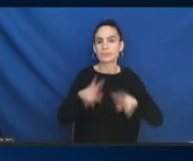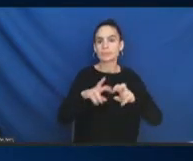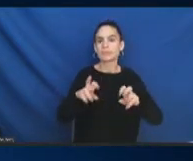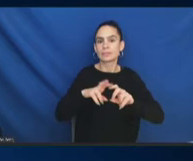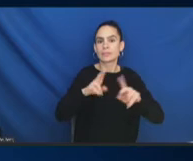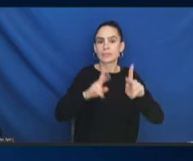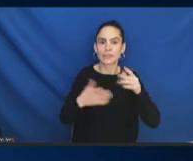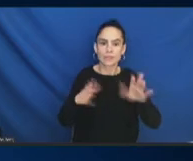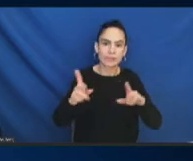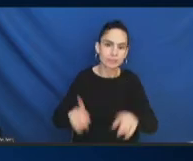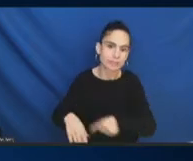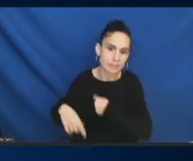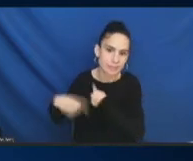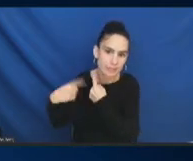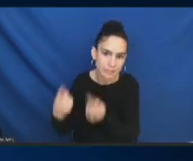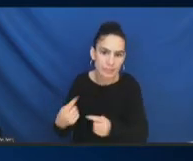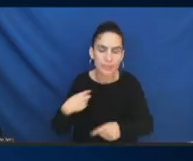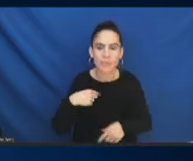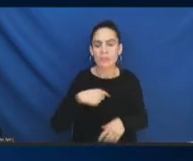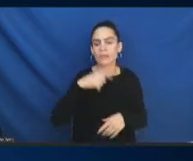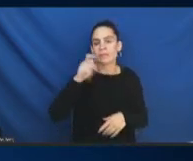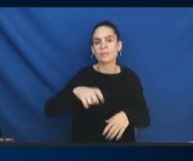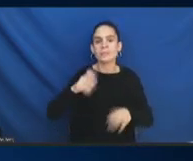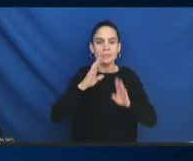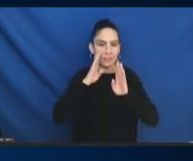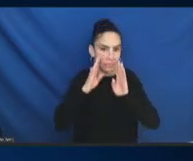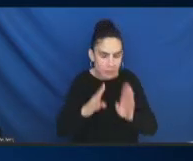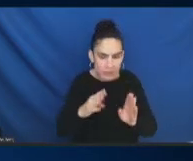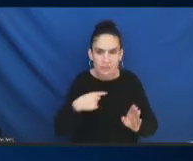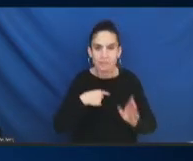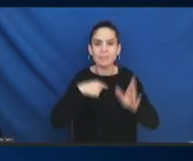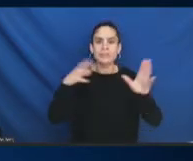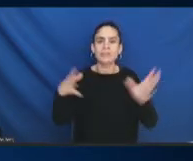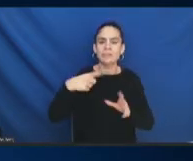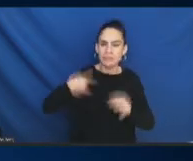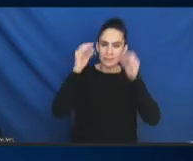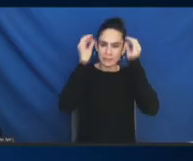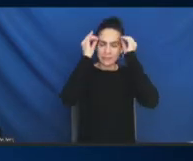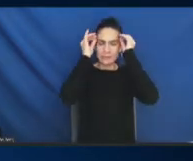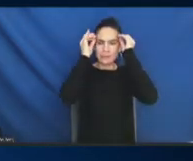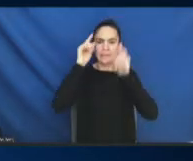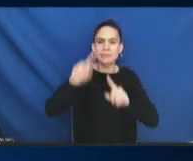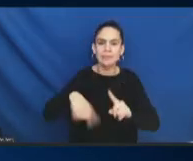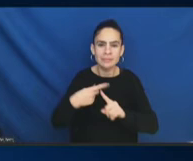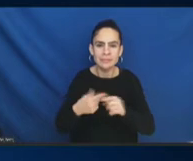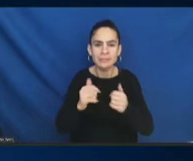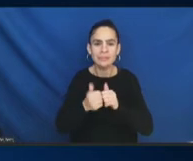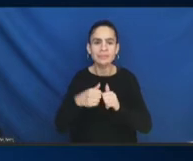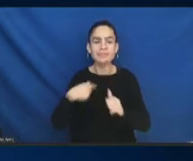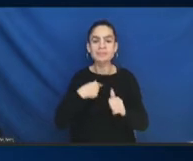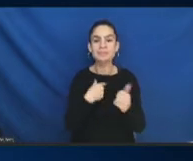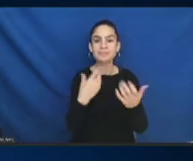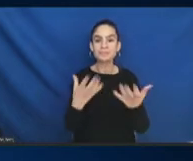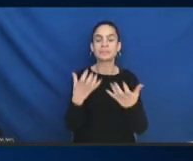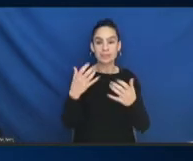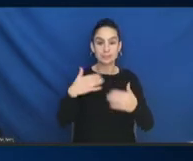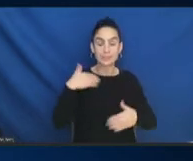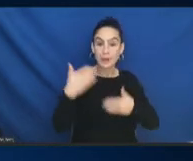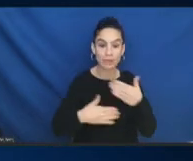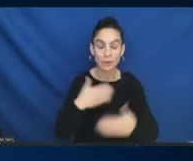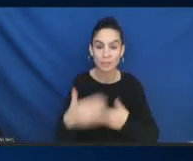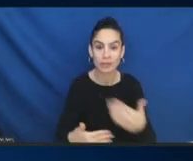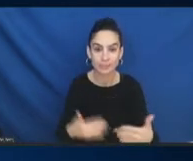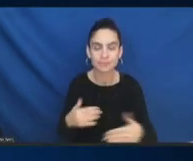really need to think about, and what I would urge the group to think about, the subcommittee, is how do we want to move it forward? And this is why the rolling submissions will help a lot,